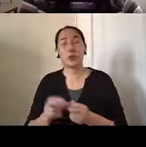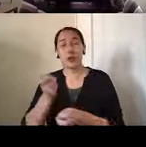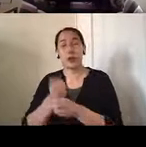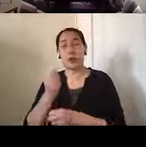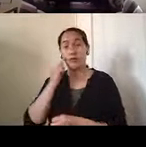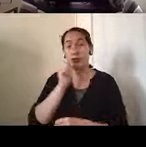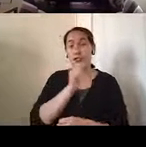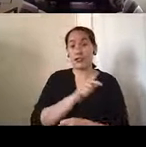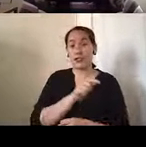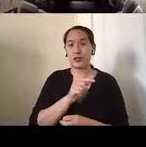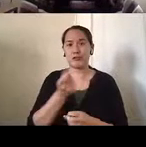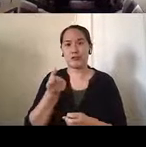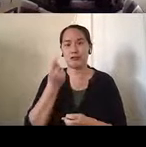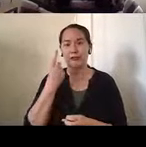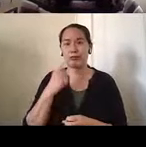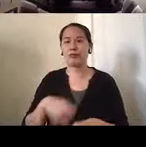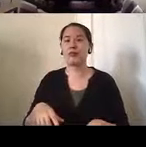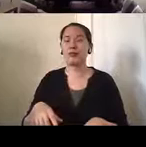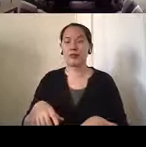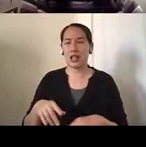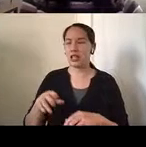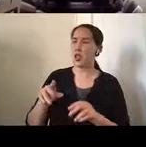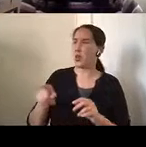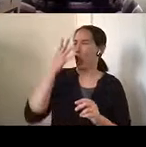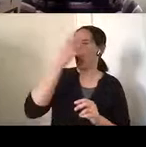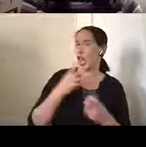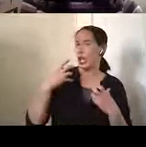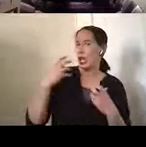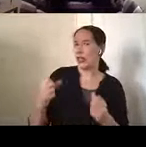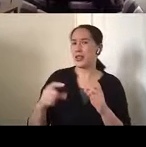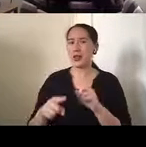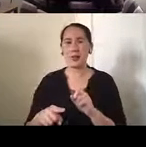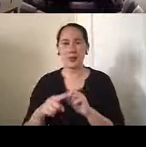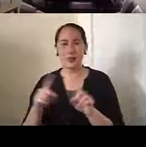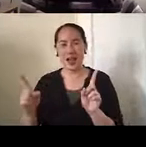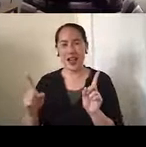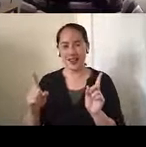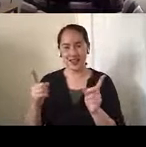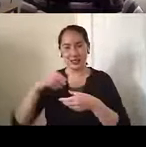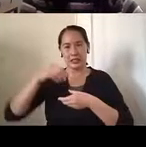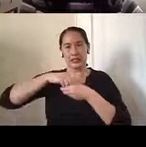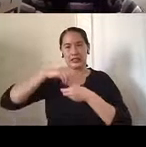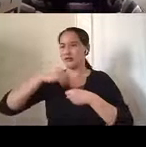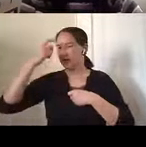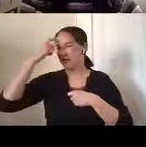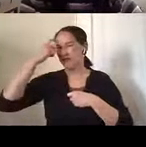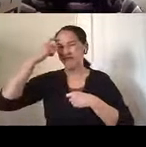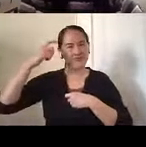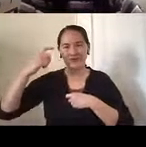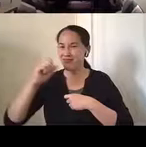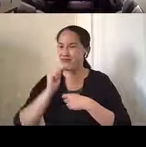grasp that someone who looked healthy on the outside actually had something completely different going on on the inside.